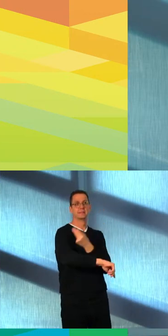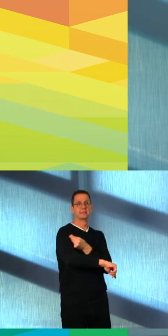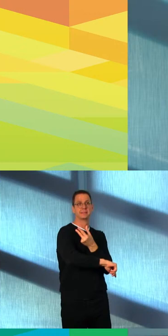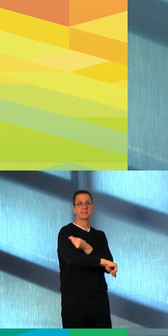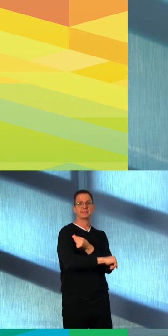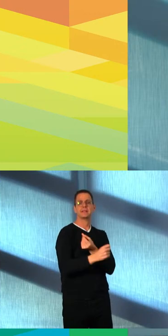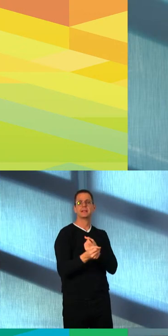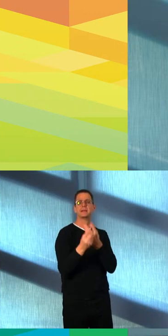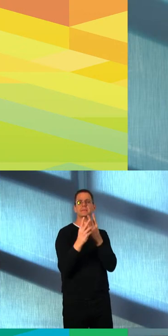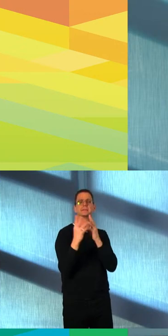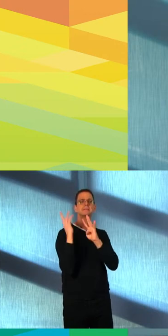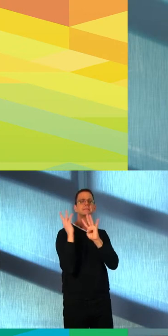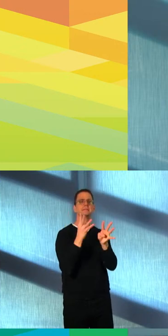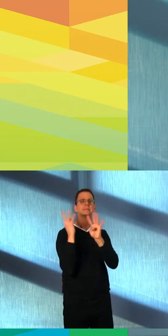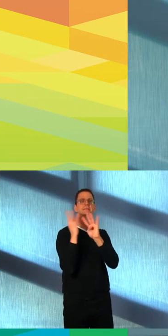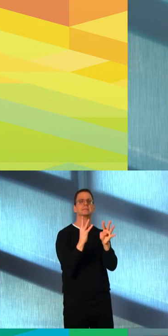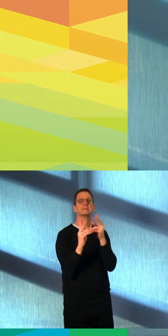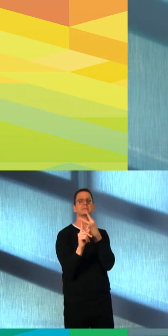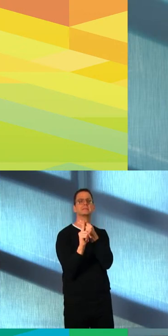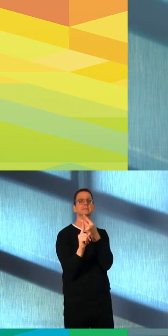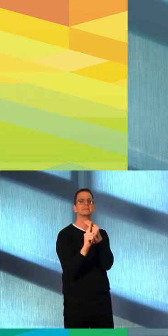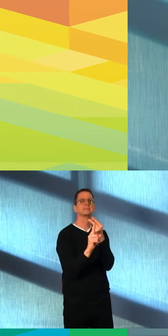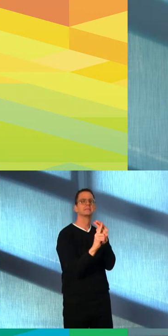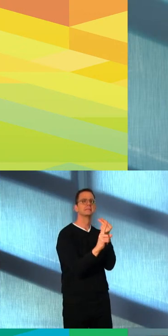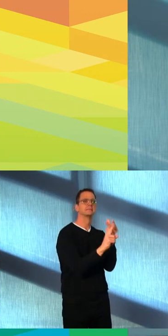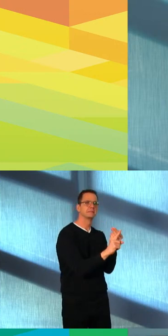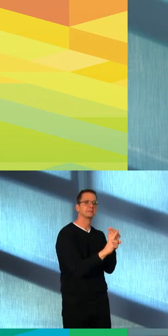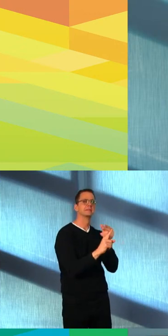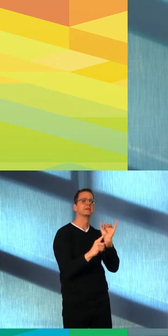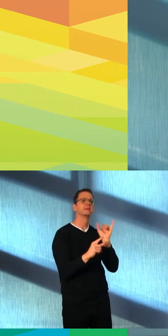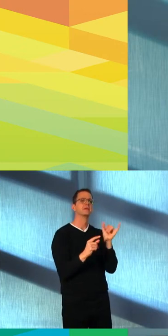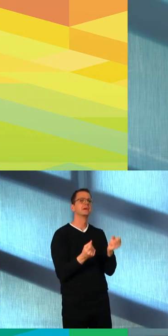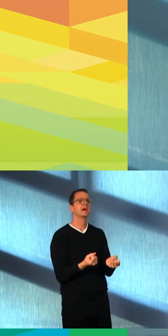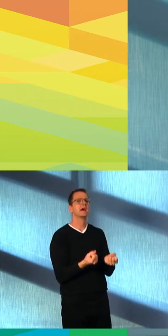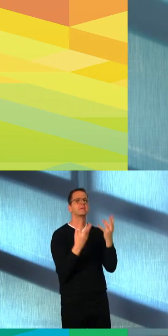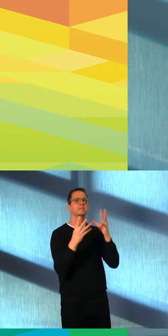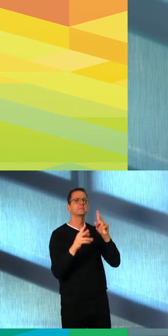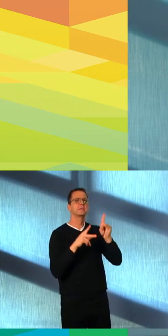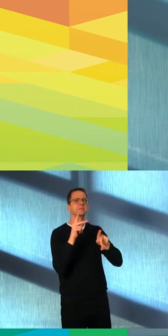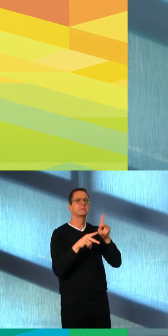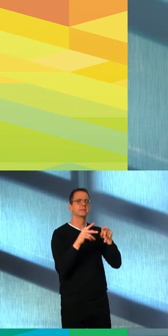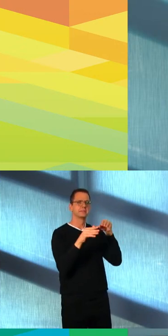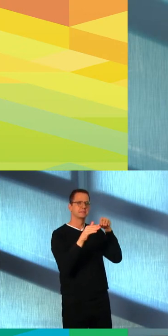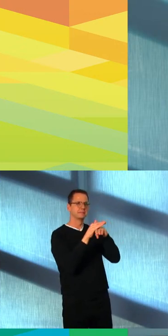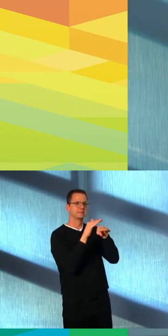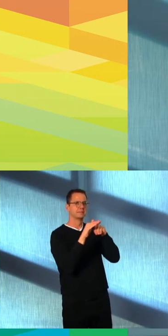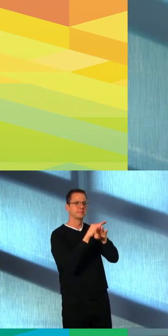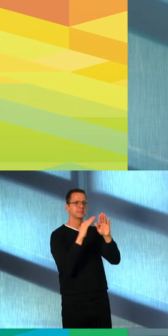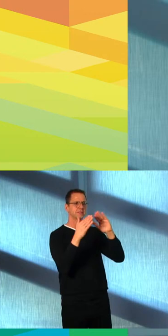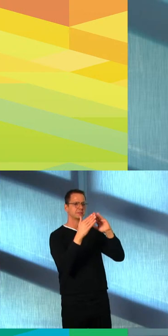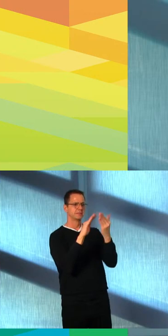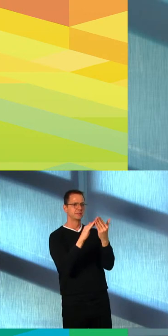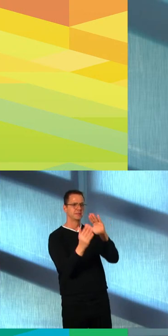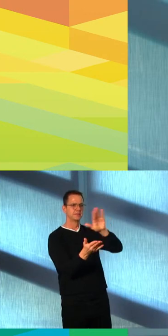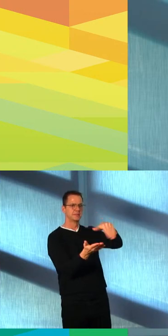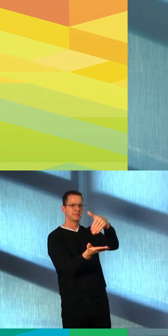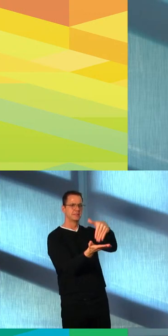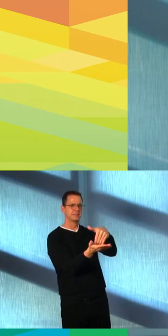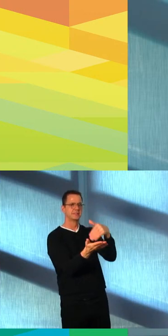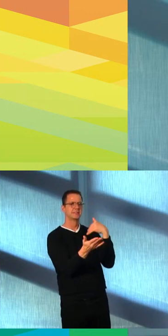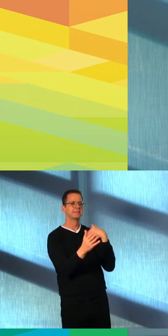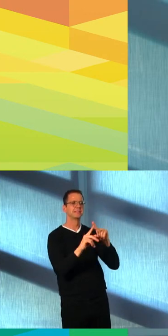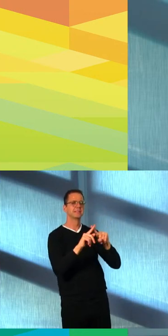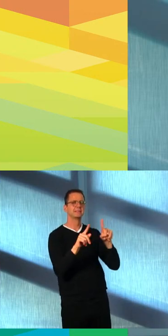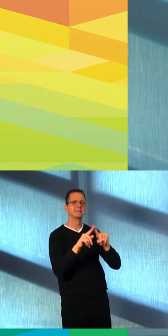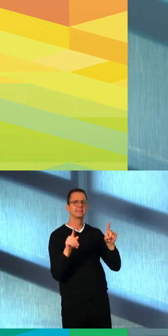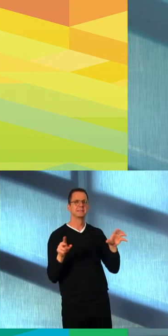We monitor the health of the economy by looking at community activity and mobility. Things like the number of people who are traveling in